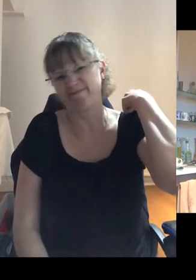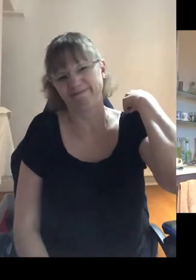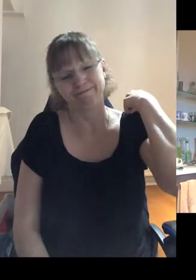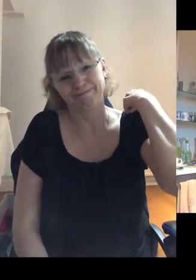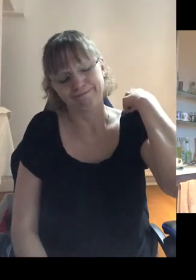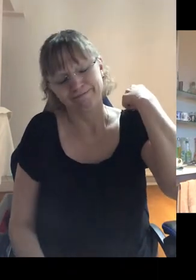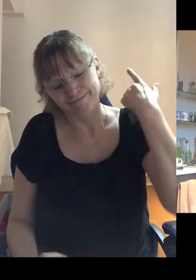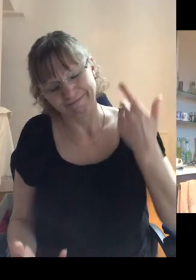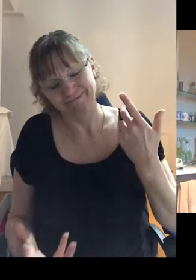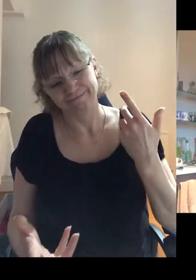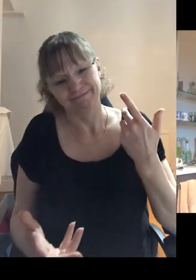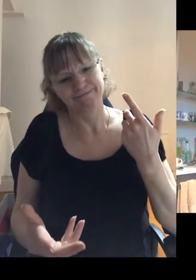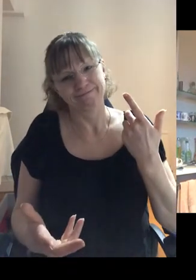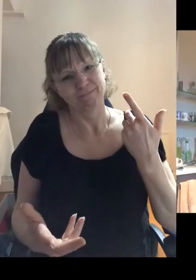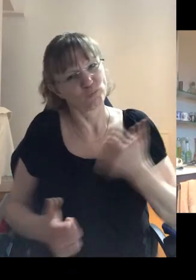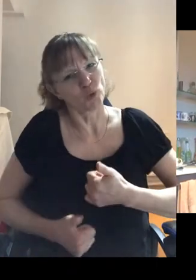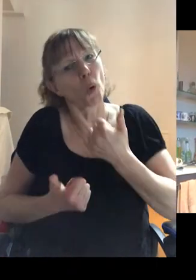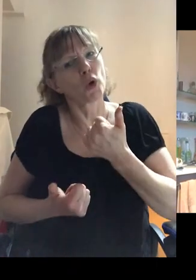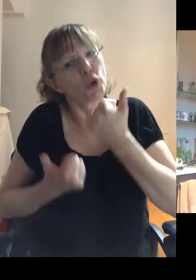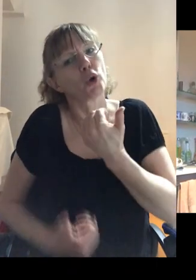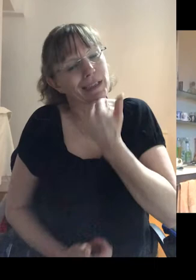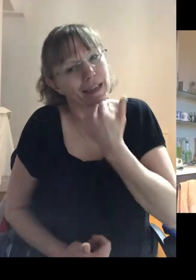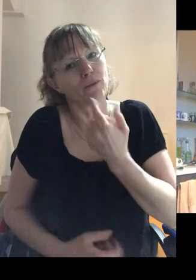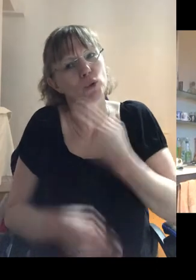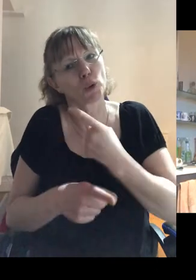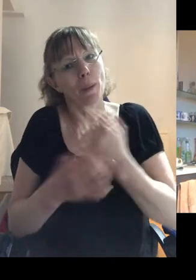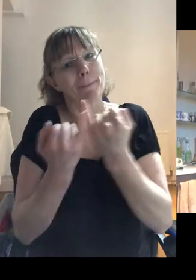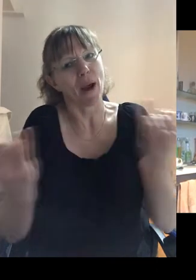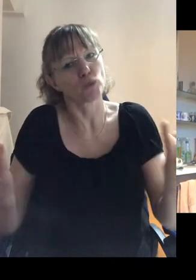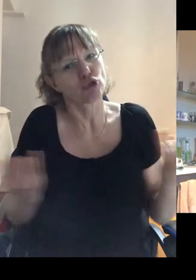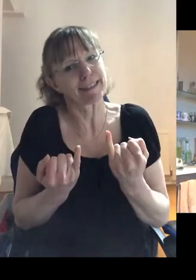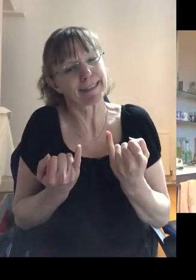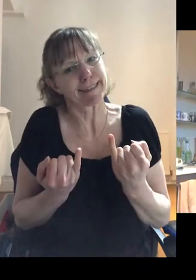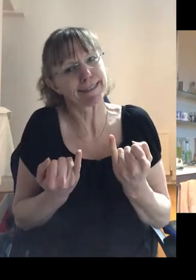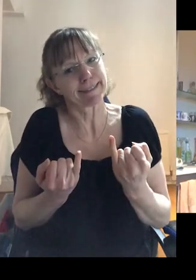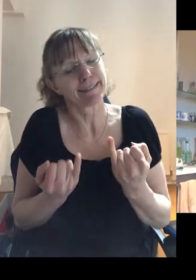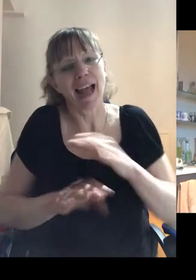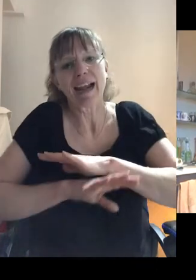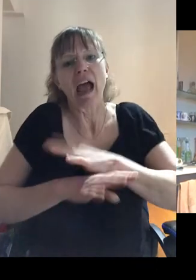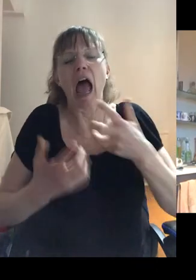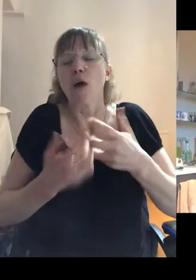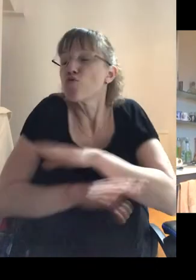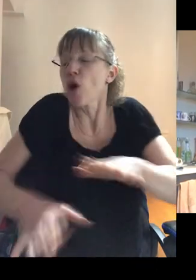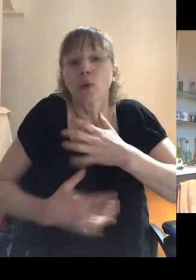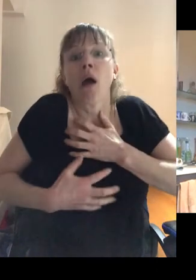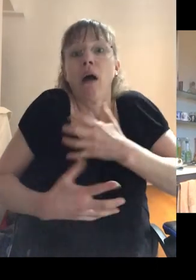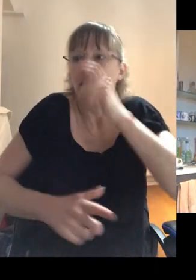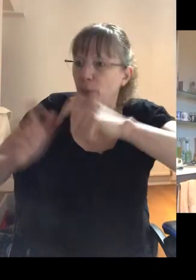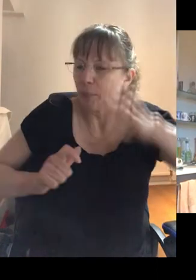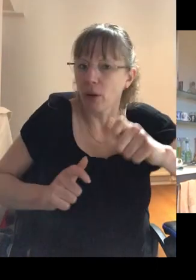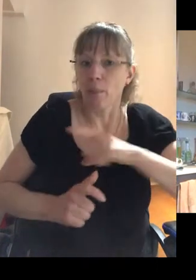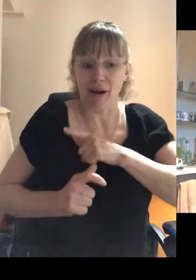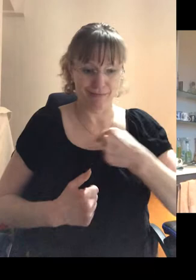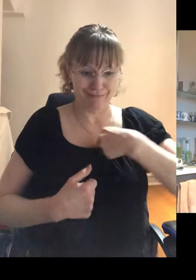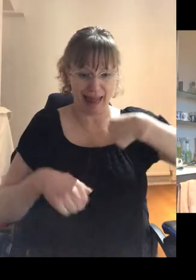must've been not sufficient to talk about boundaries and, uh, and to, and to not, how not to scare the hell out of people because we left